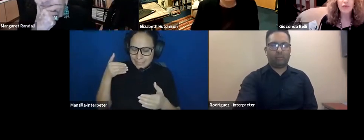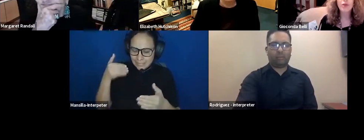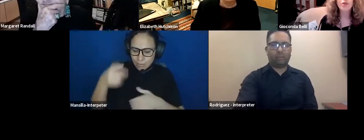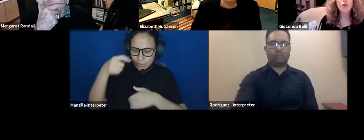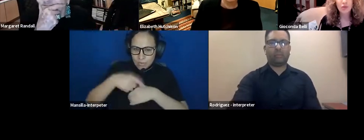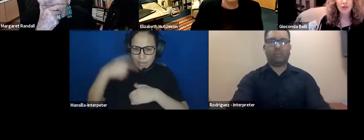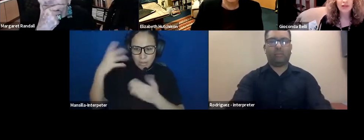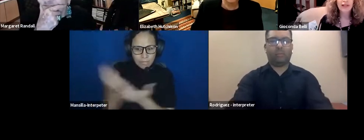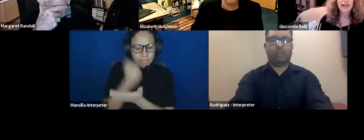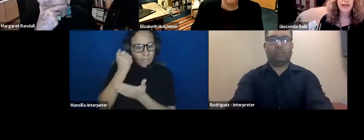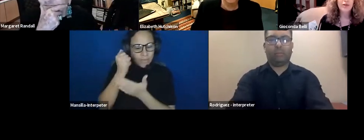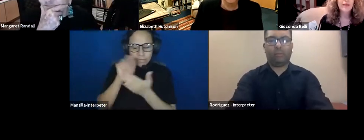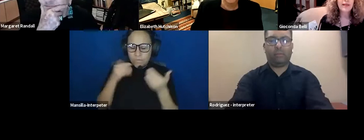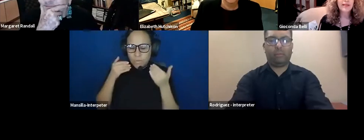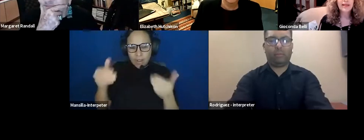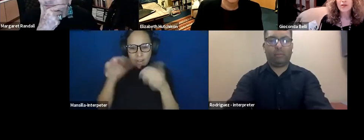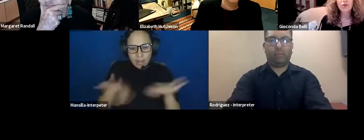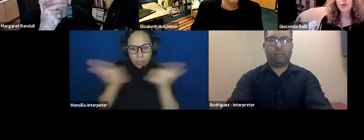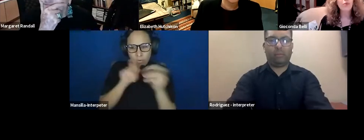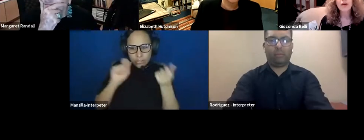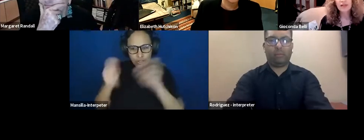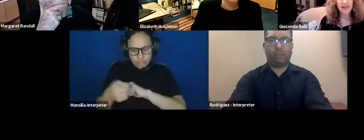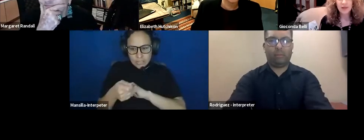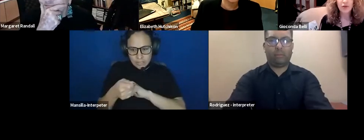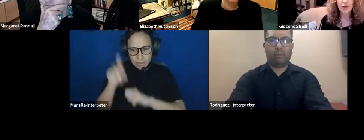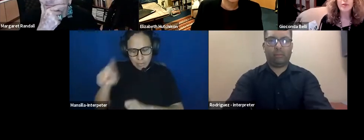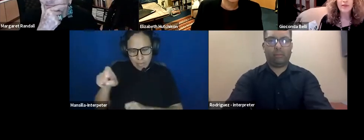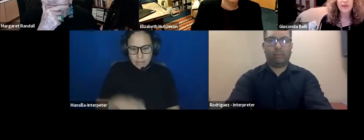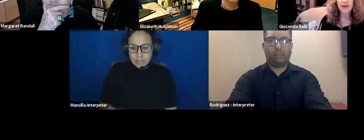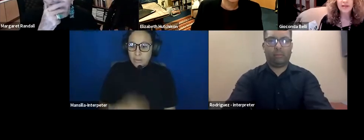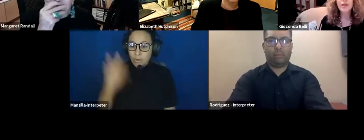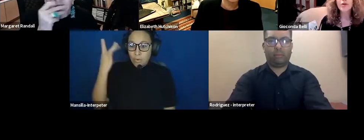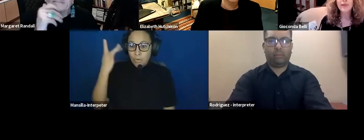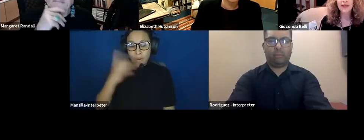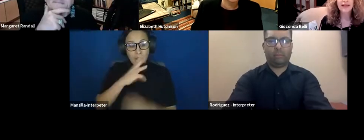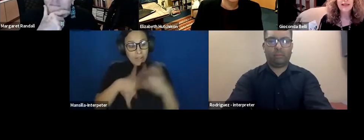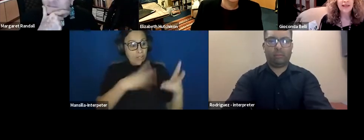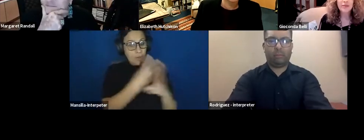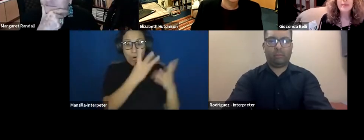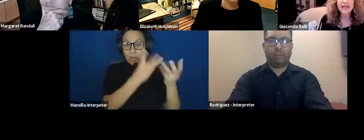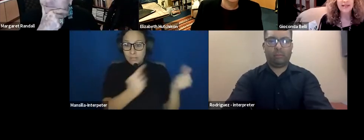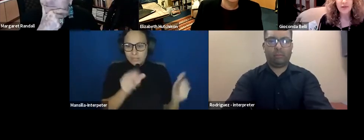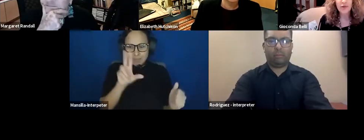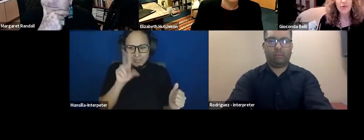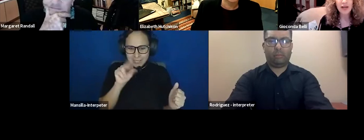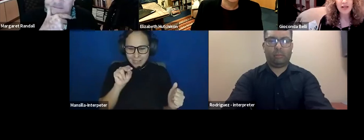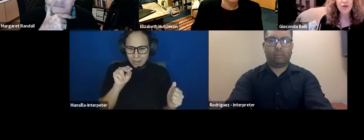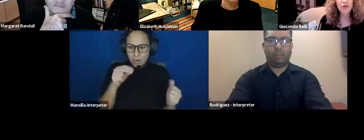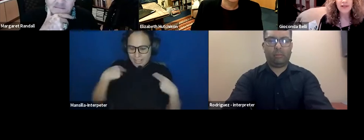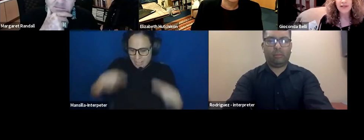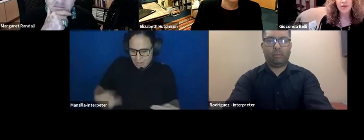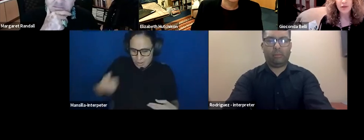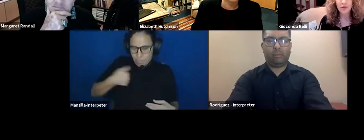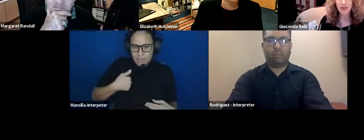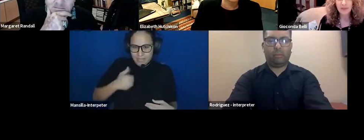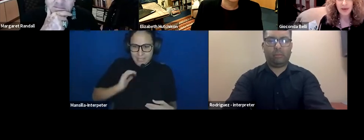Because if we don't, like somebody said, it's not the world that is going to disappear, it's the human species, you know, we as